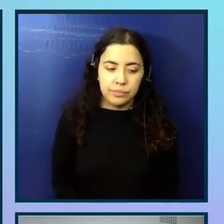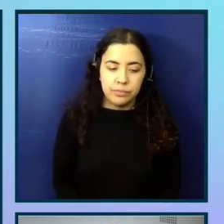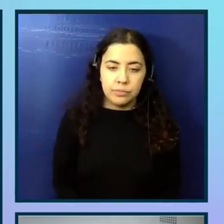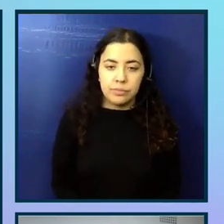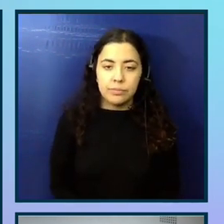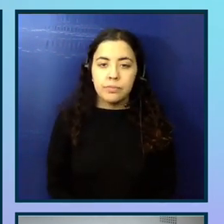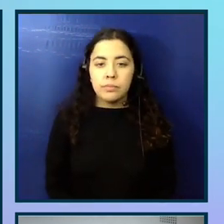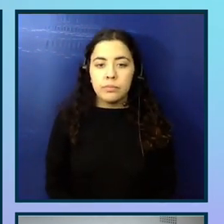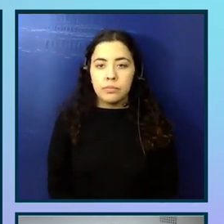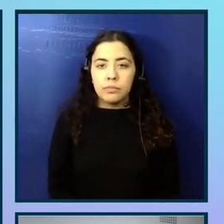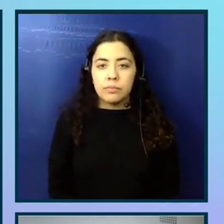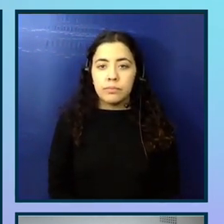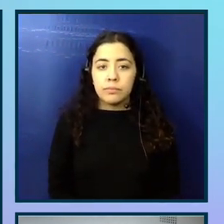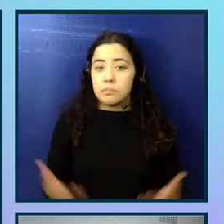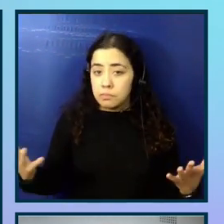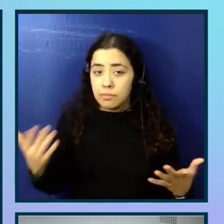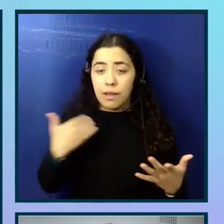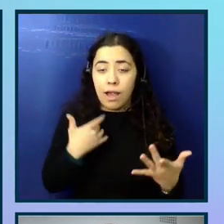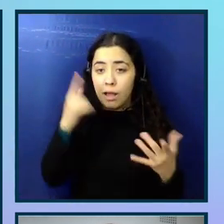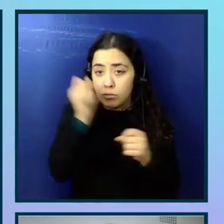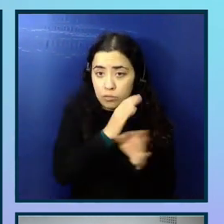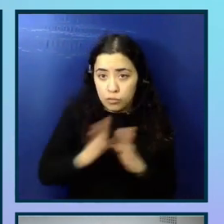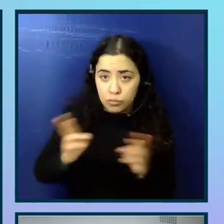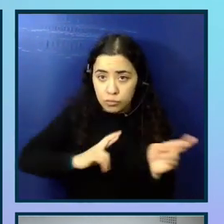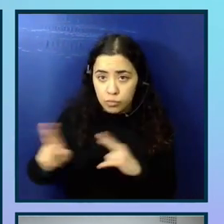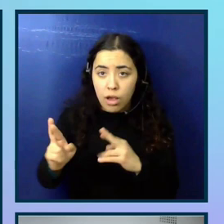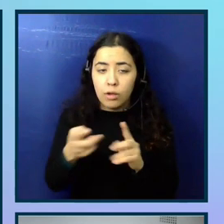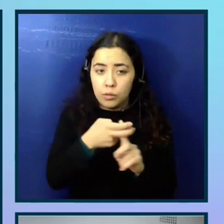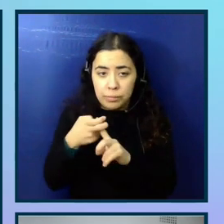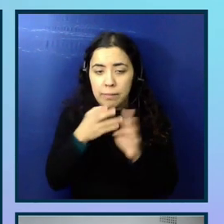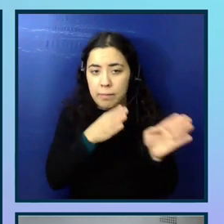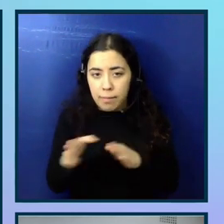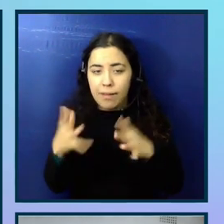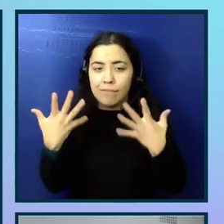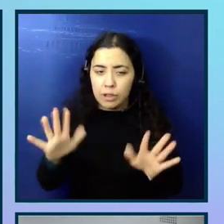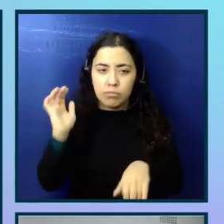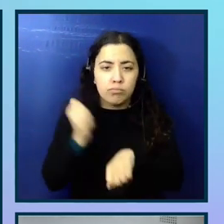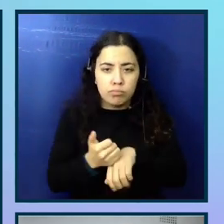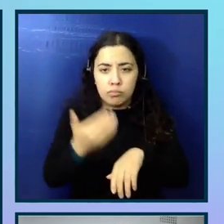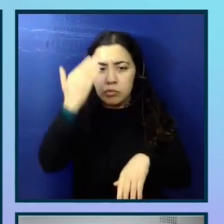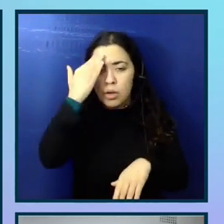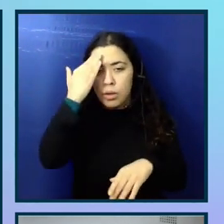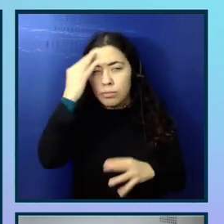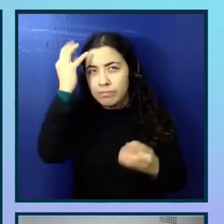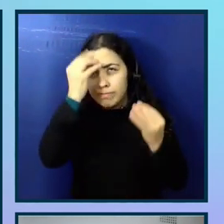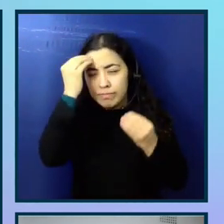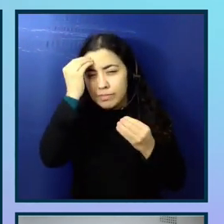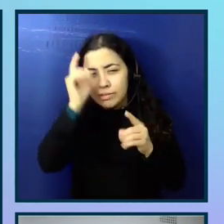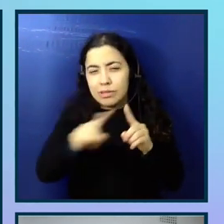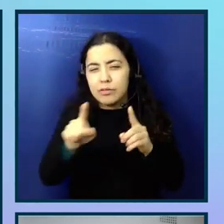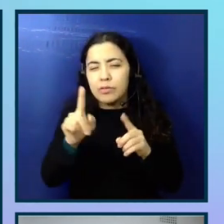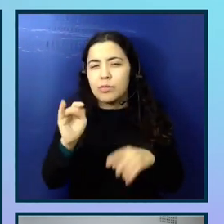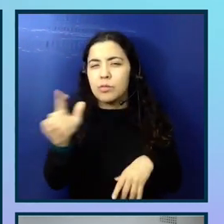So once you have your strategy recruitment and plan, you need to think about what tools you can use for accessibility